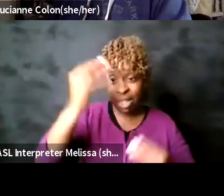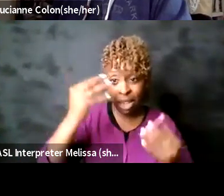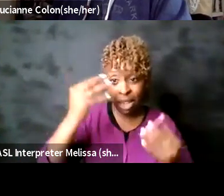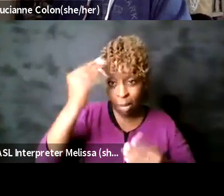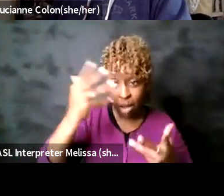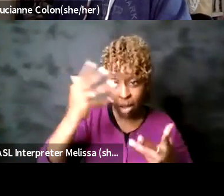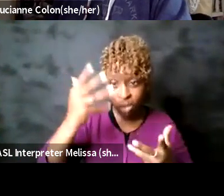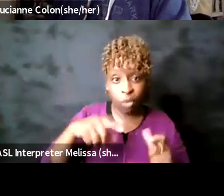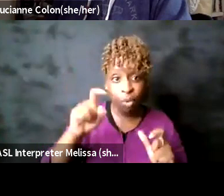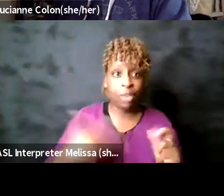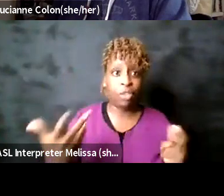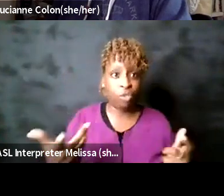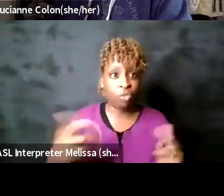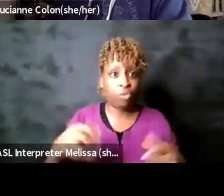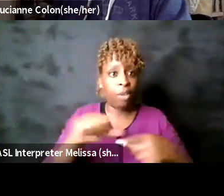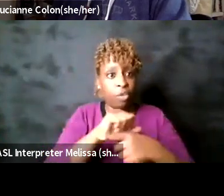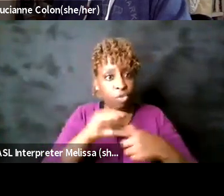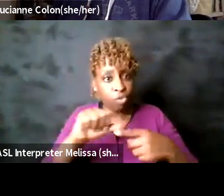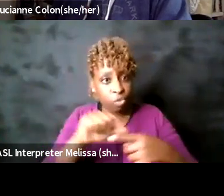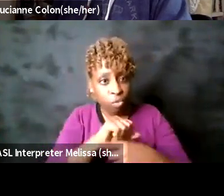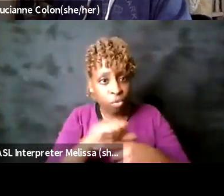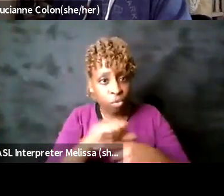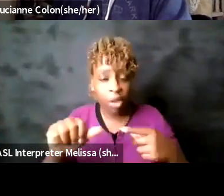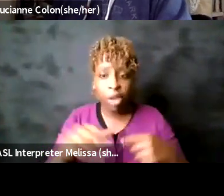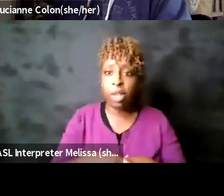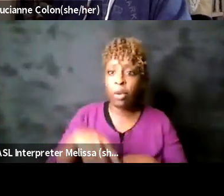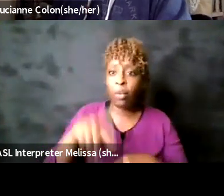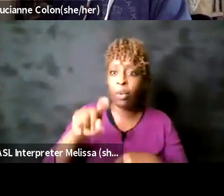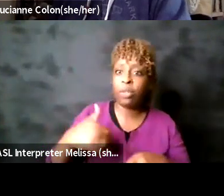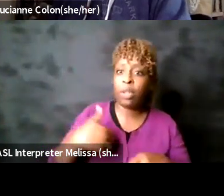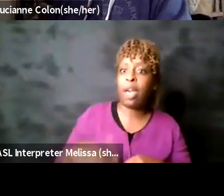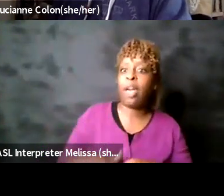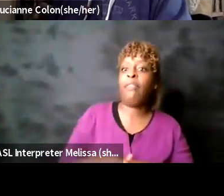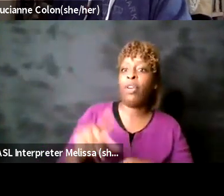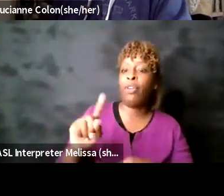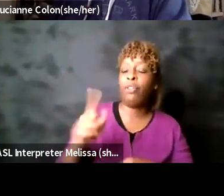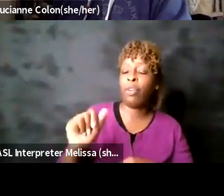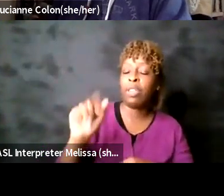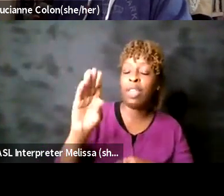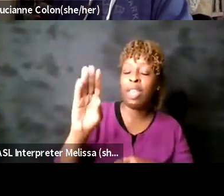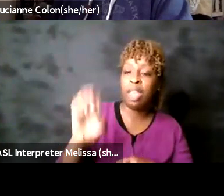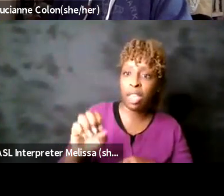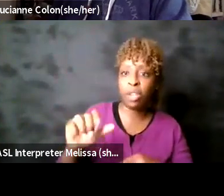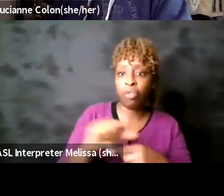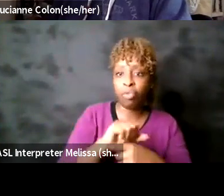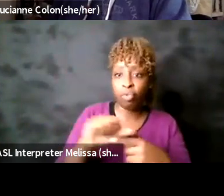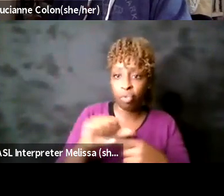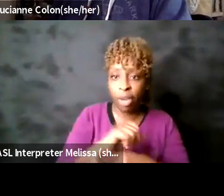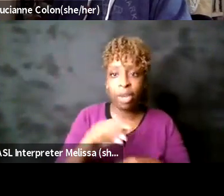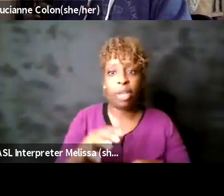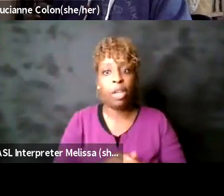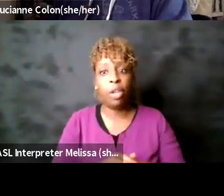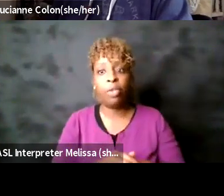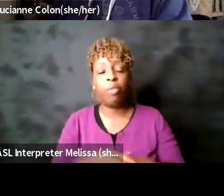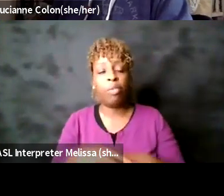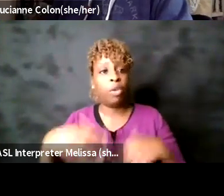in those trainings invest in first aid training crowd management de-escalation all of it